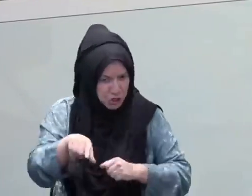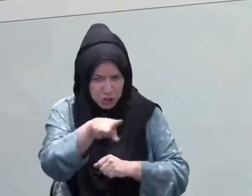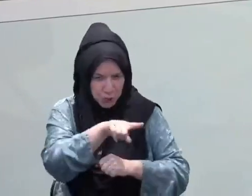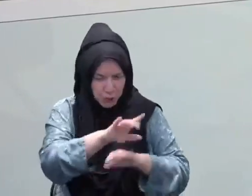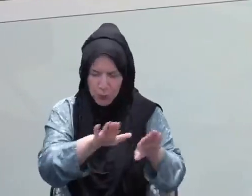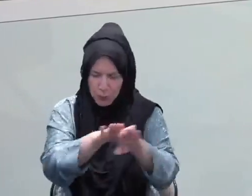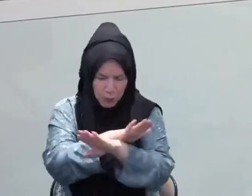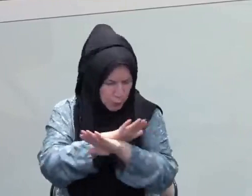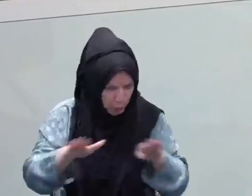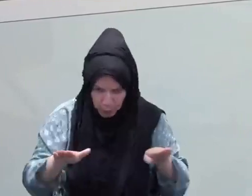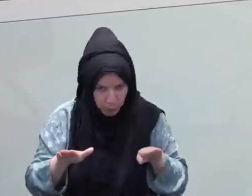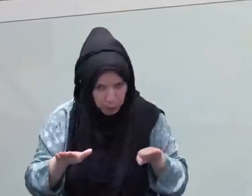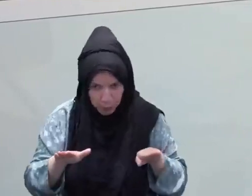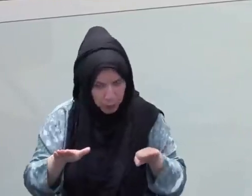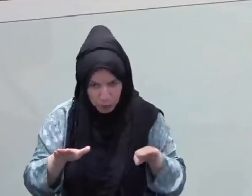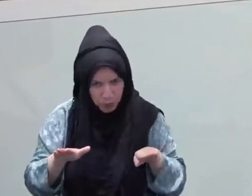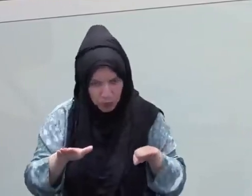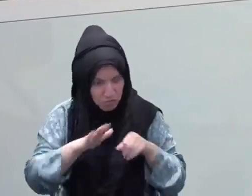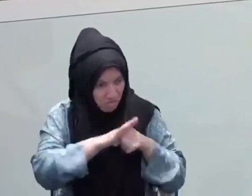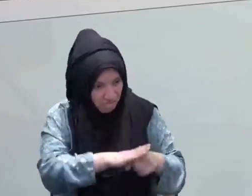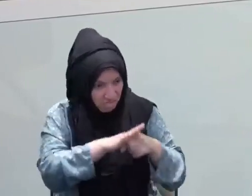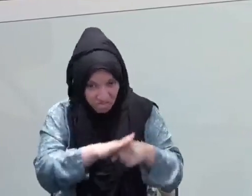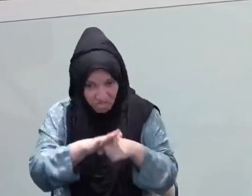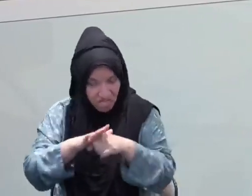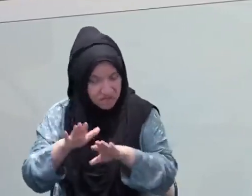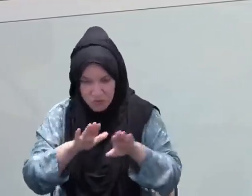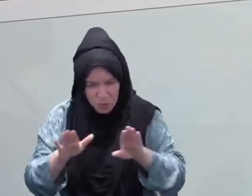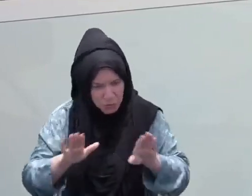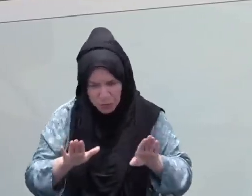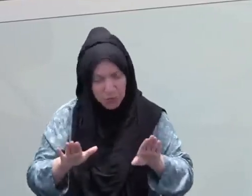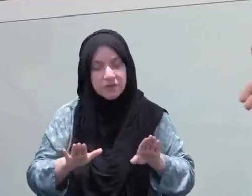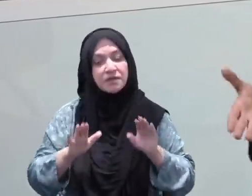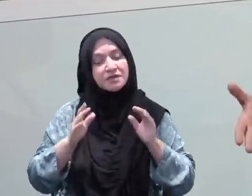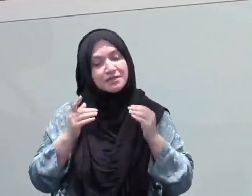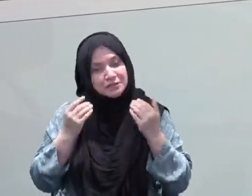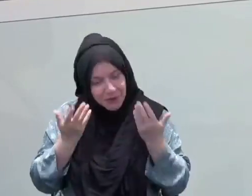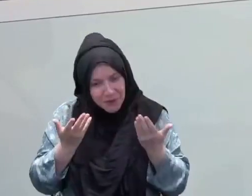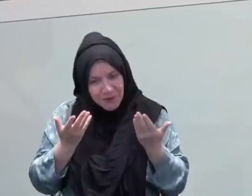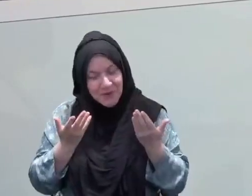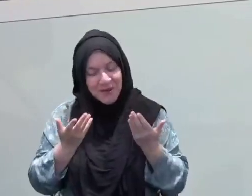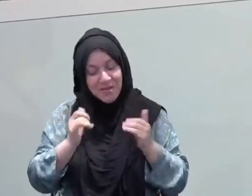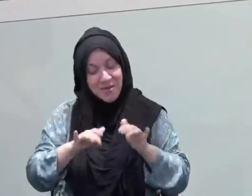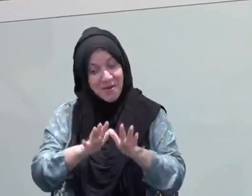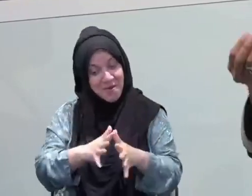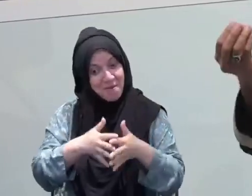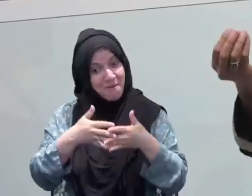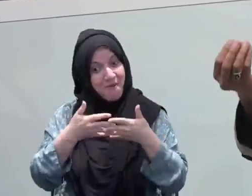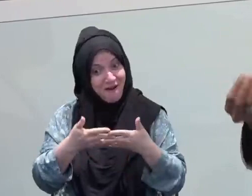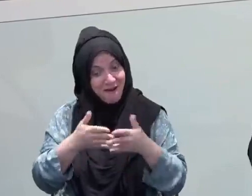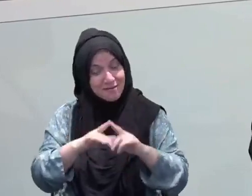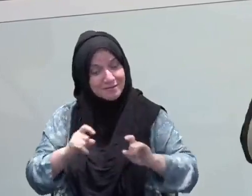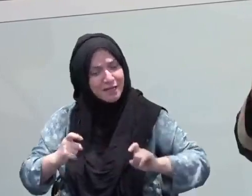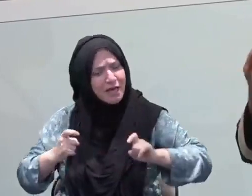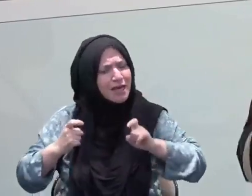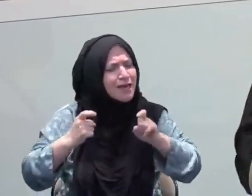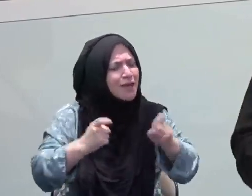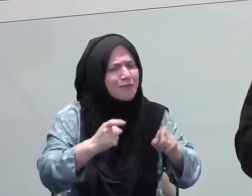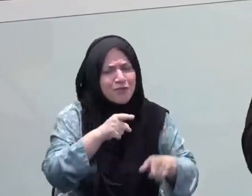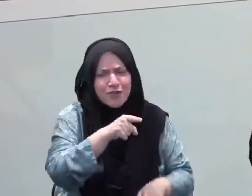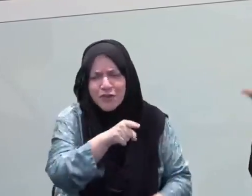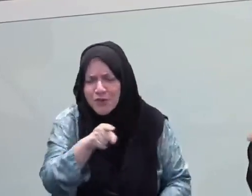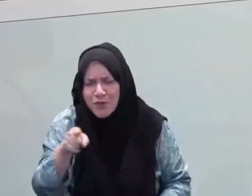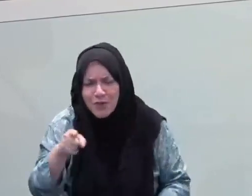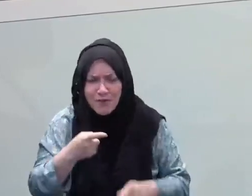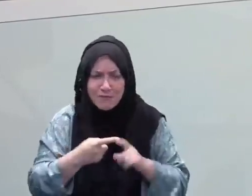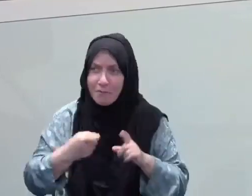Ramadan that's coming to you now is a gift from Allah subhanahu wa ta'ala. Alladhi unzira fihi al-Qur'an. The Qur'an is